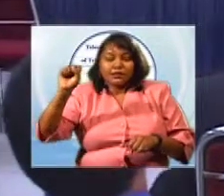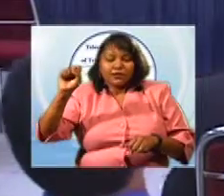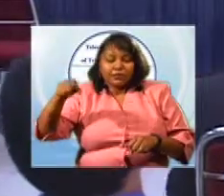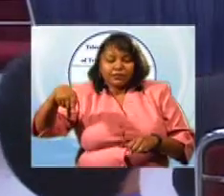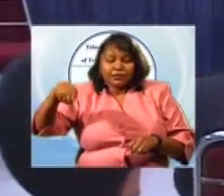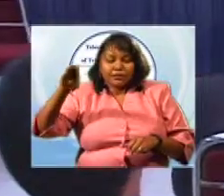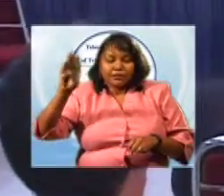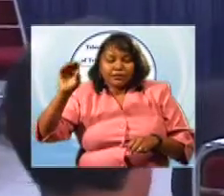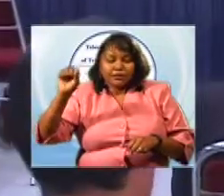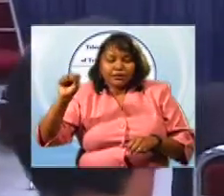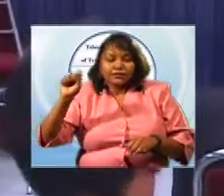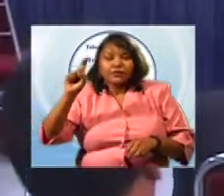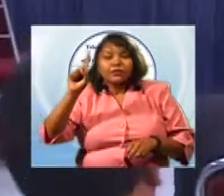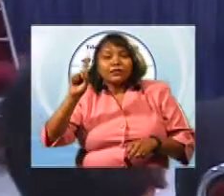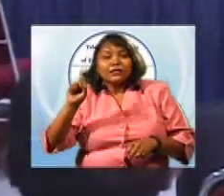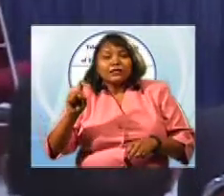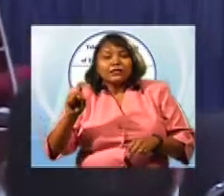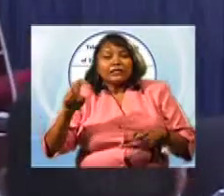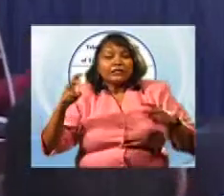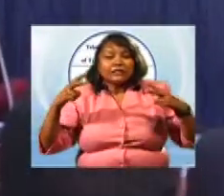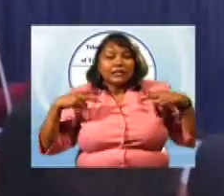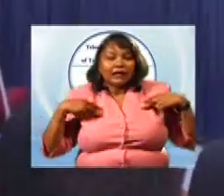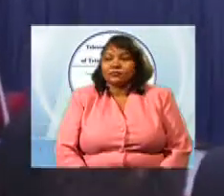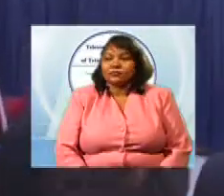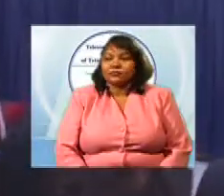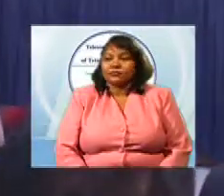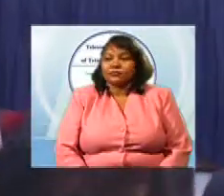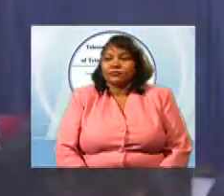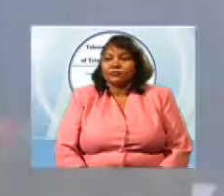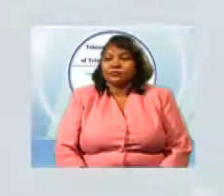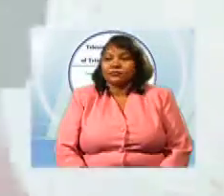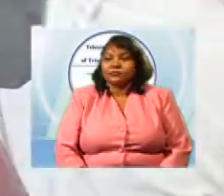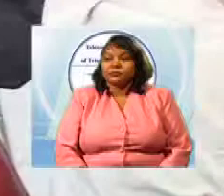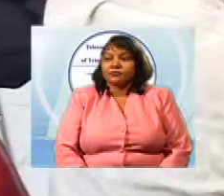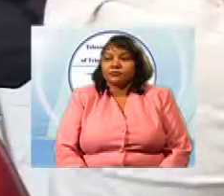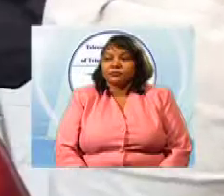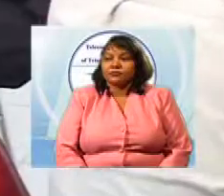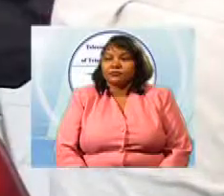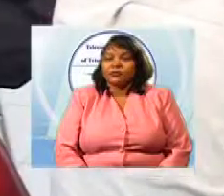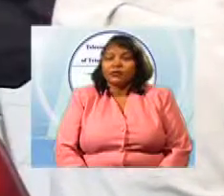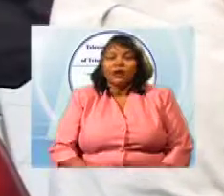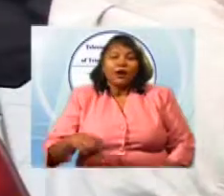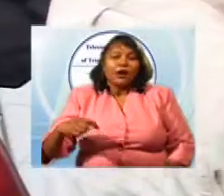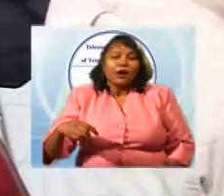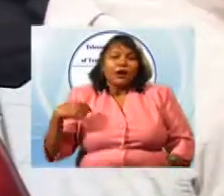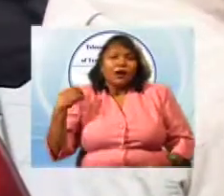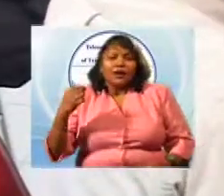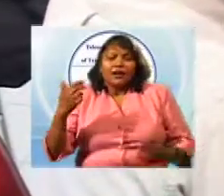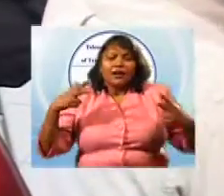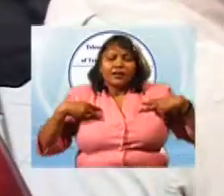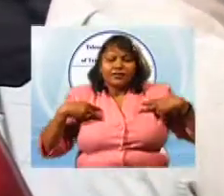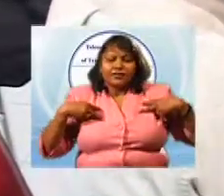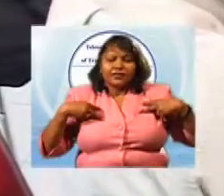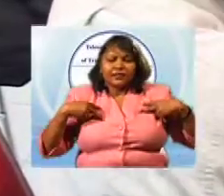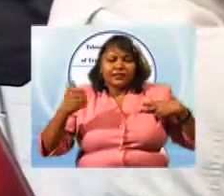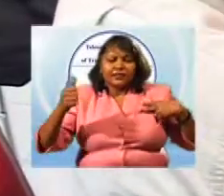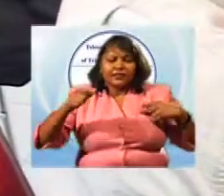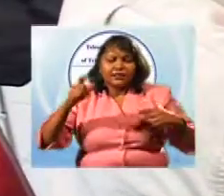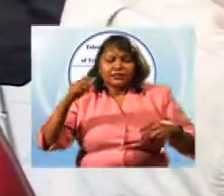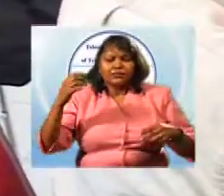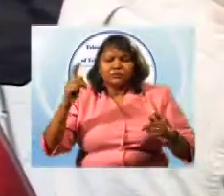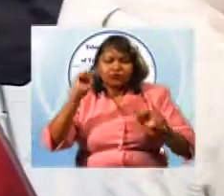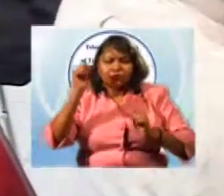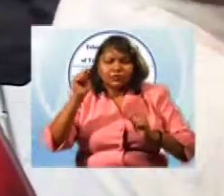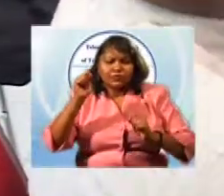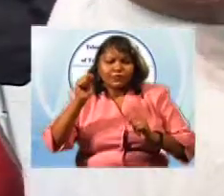standing that one of the public service commissions has. A local broadcaster will provide information